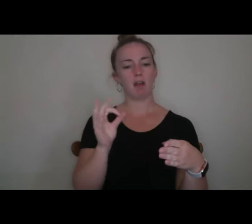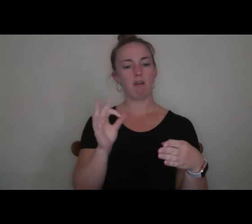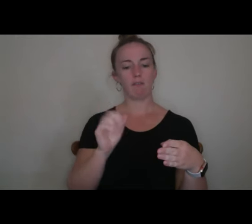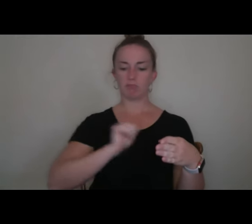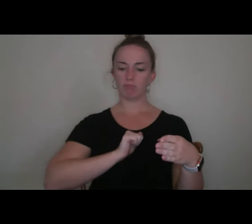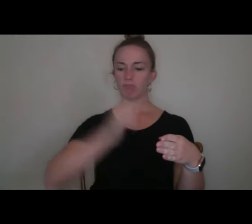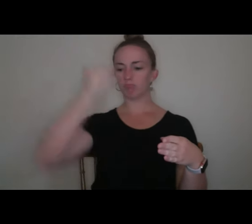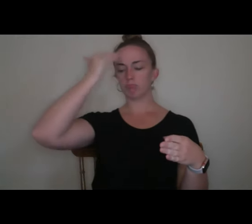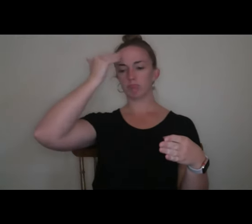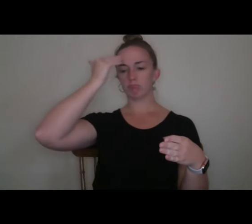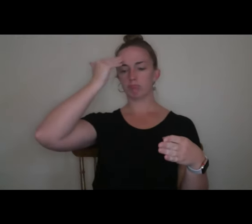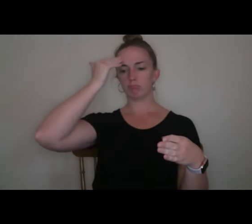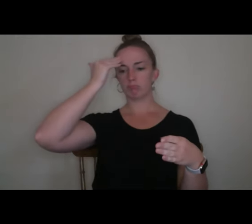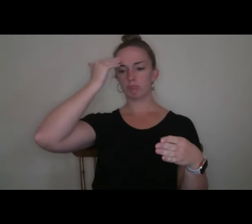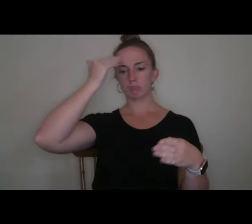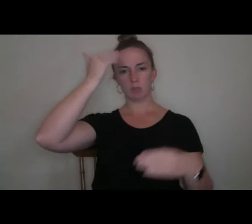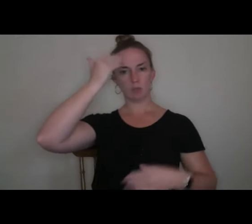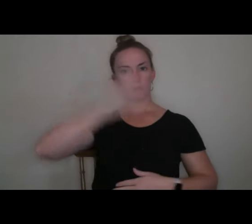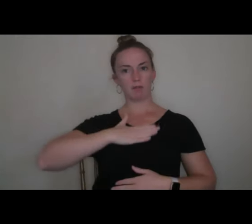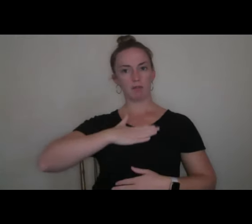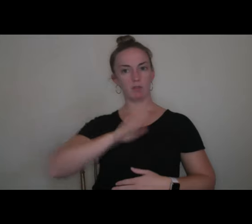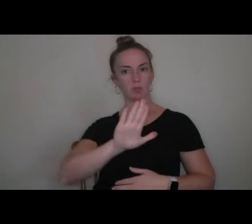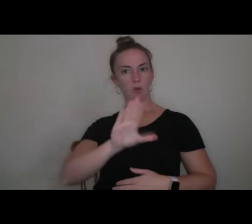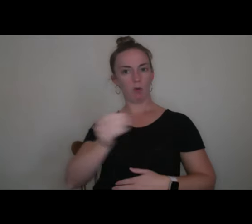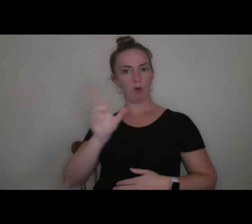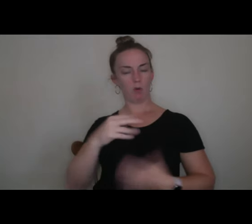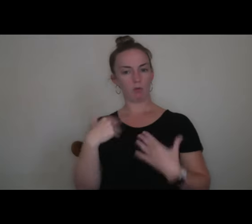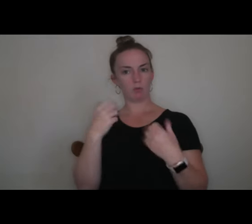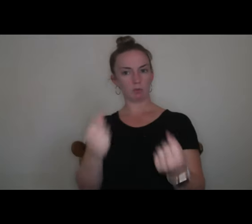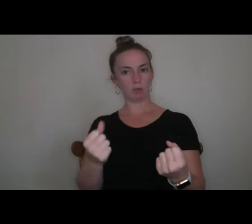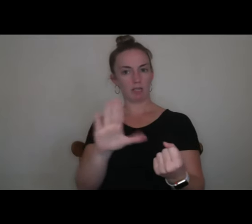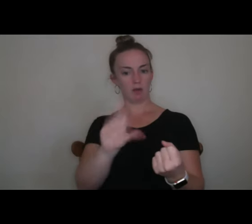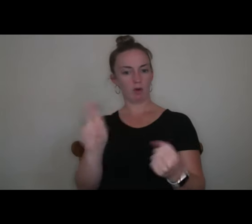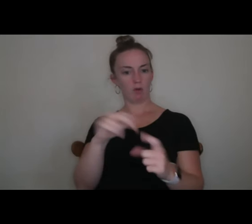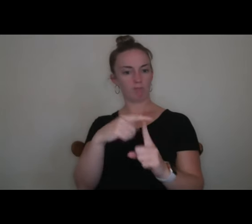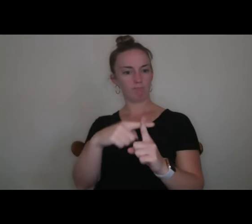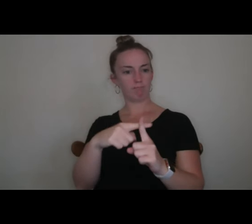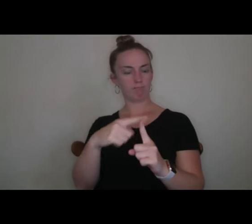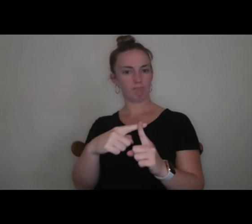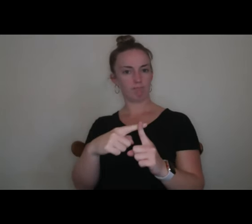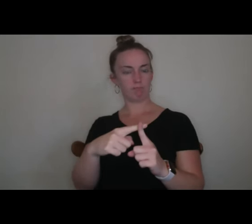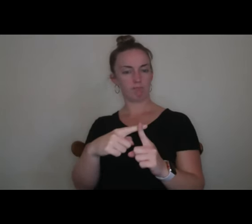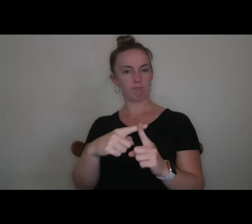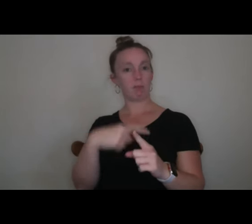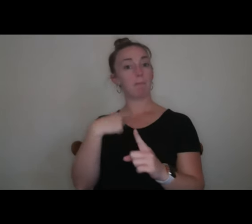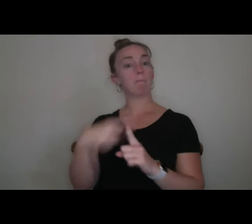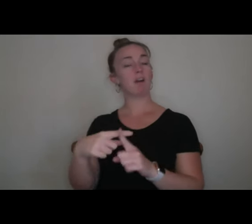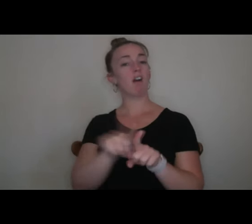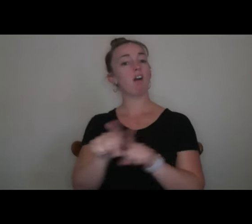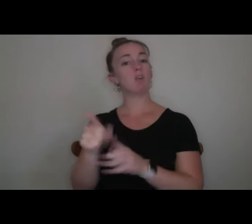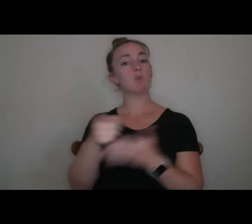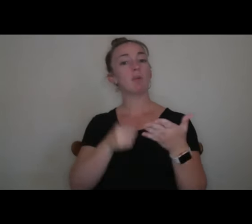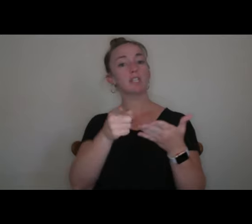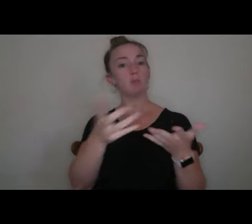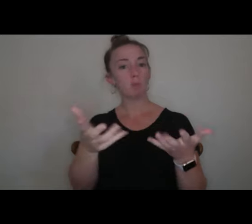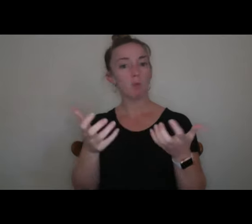-knowledge, knowing your strengths, knowing what you have to give, and knowing what you want and what is right